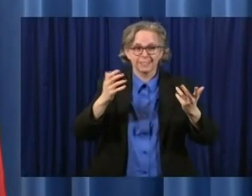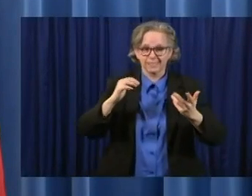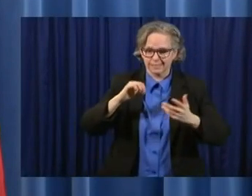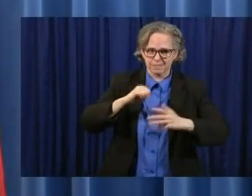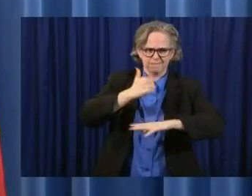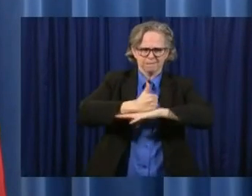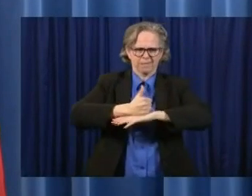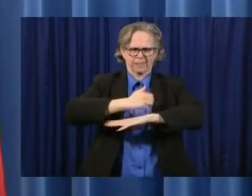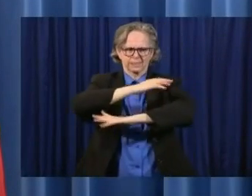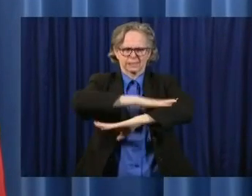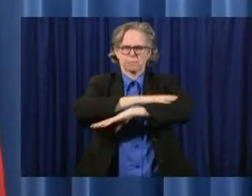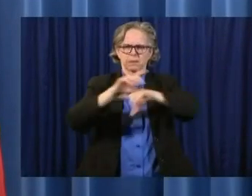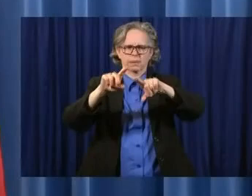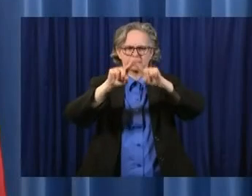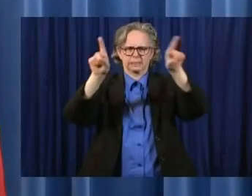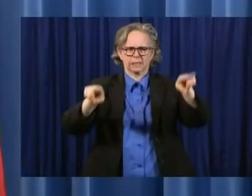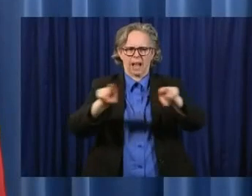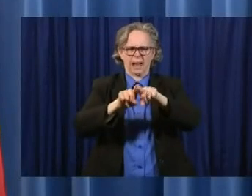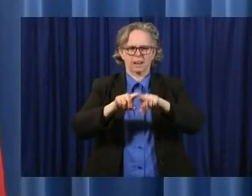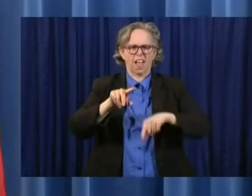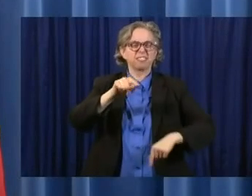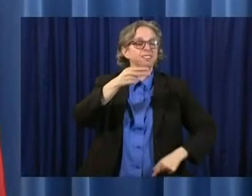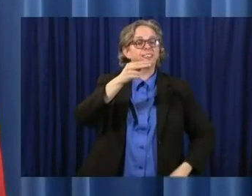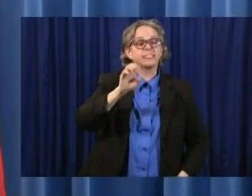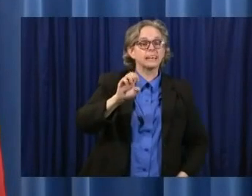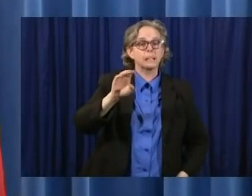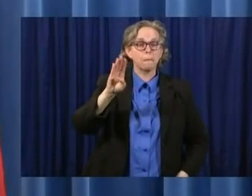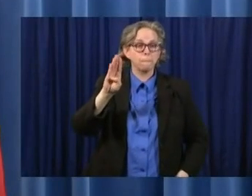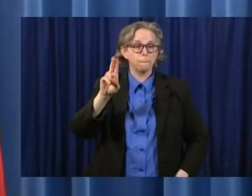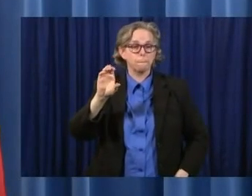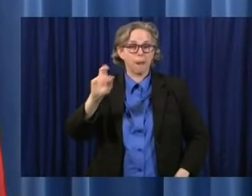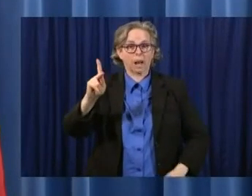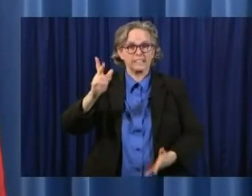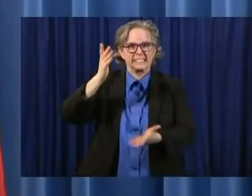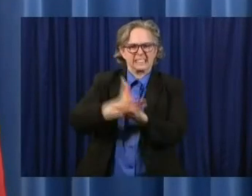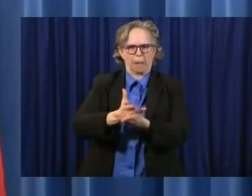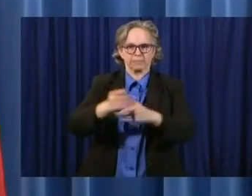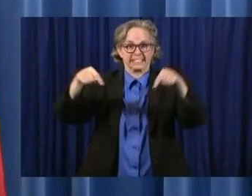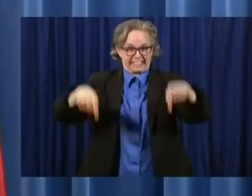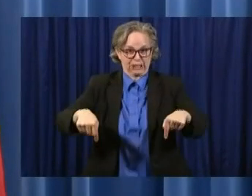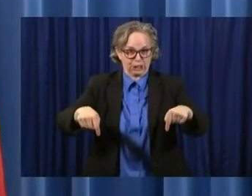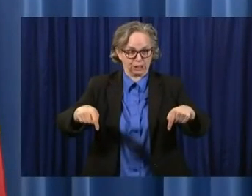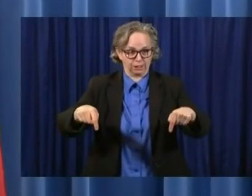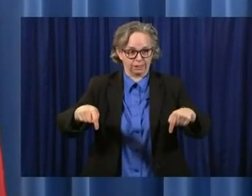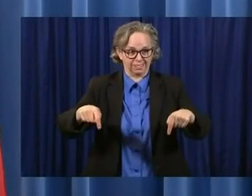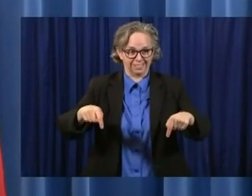Stops Here, Harry Truman. The buck stops with me. I'm the responsible person.